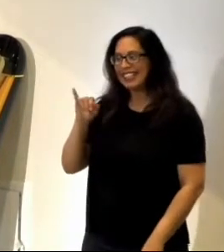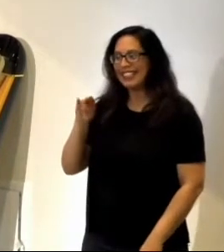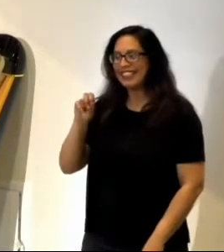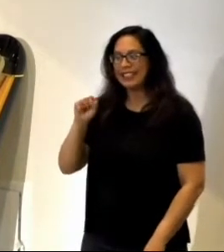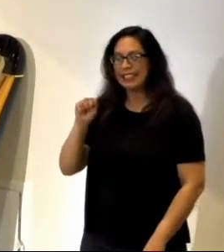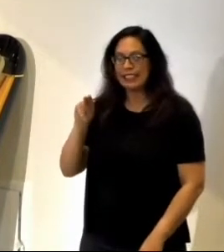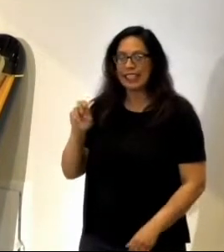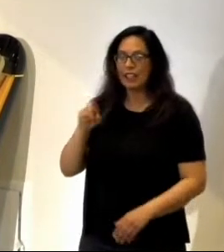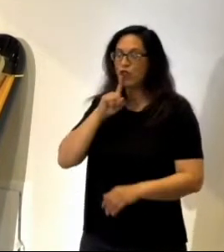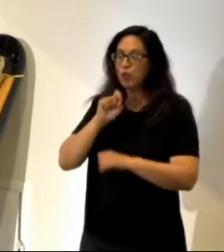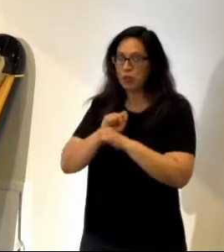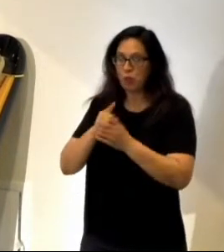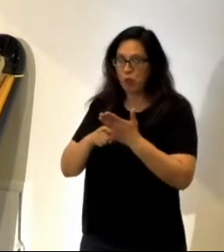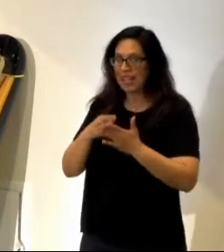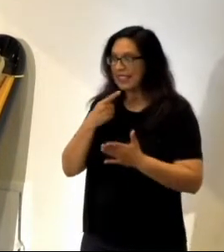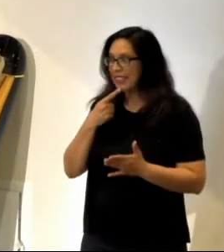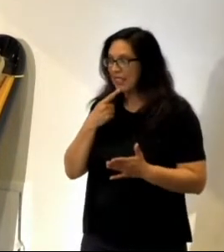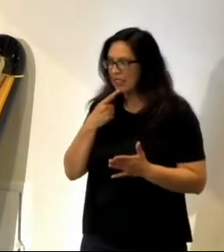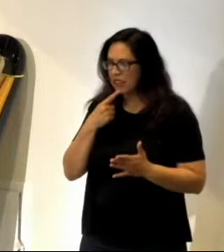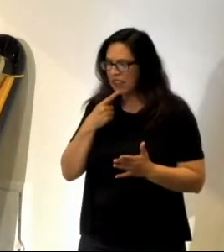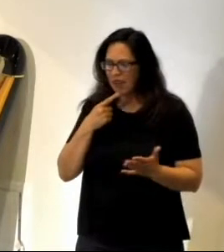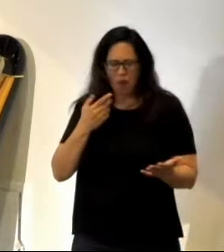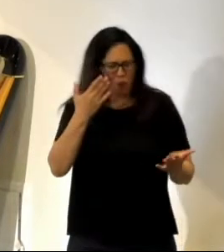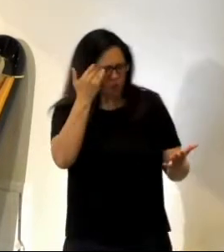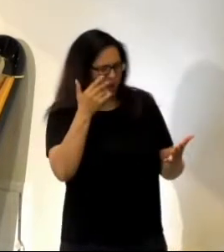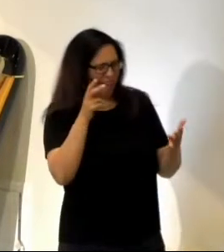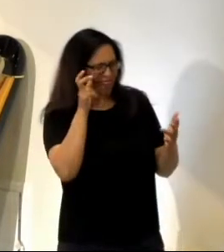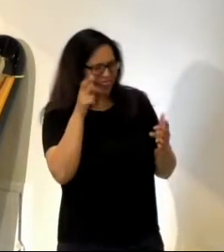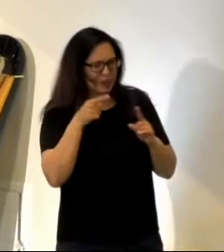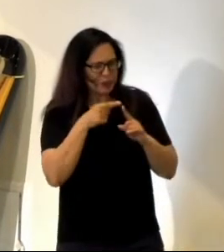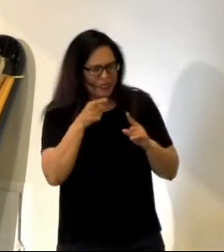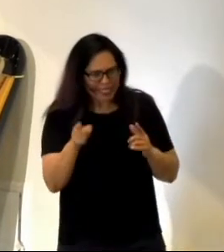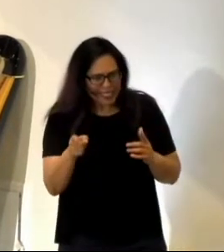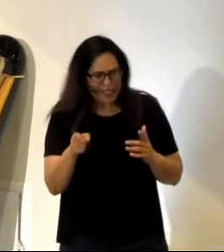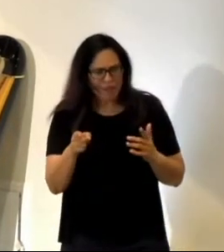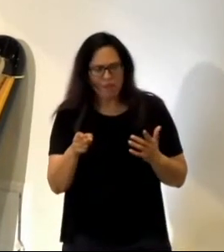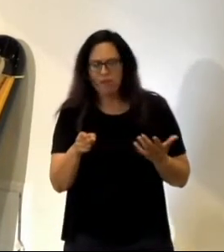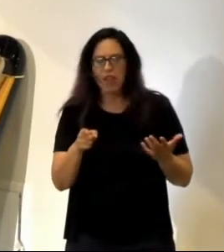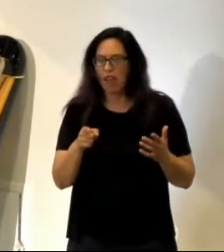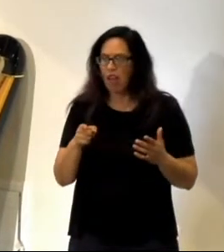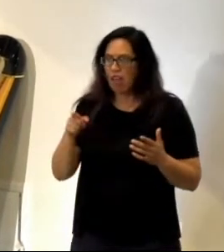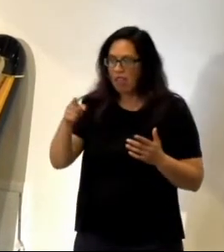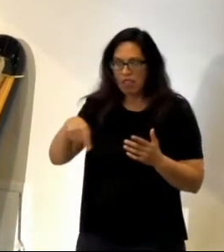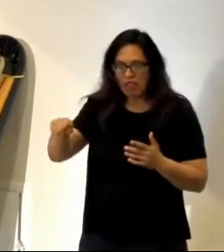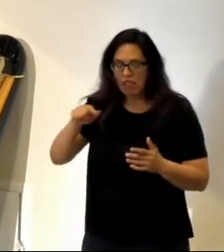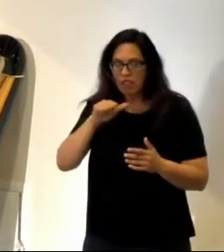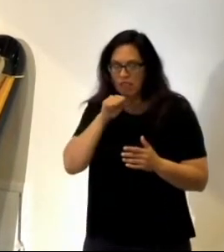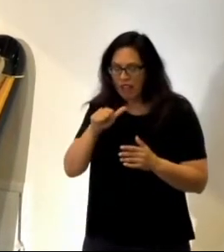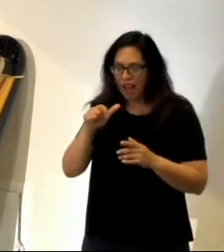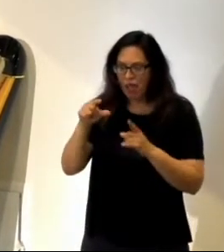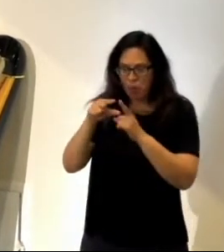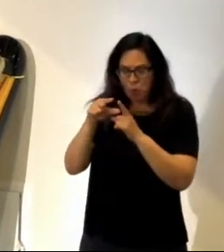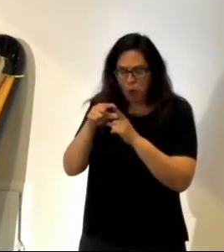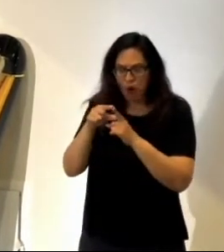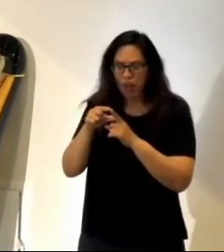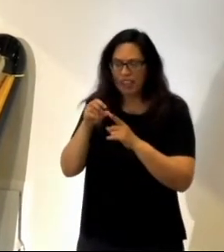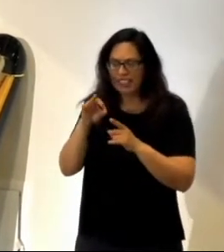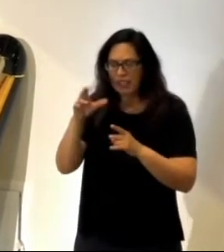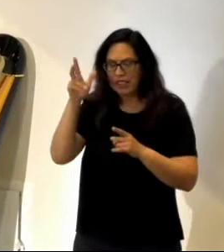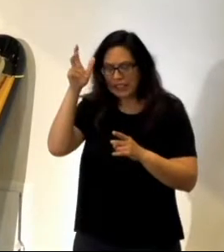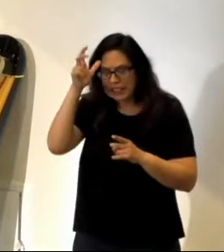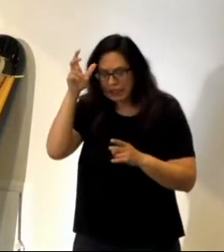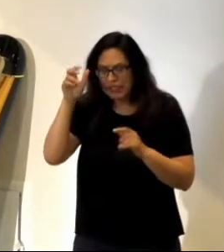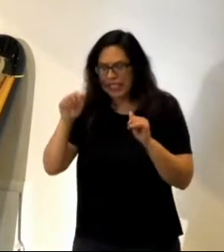listen to him? And others said, these are not the words of one who is oppressed by a demon. Can a demon open the eyes of the